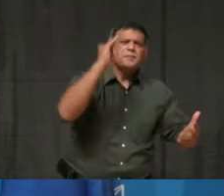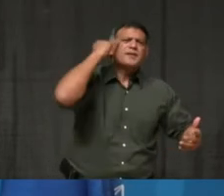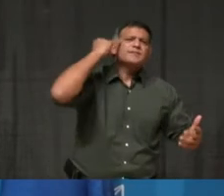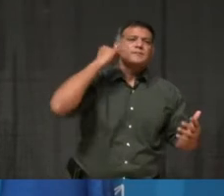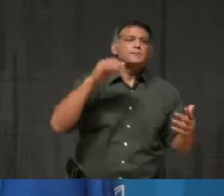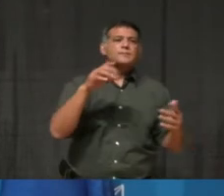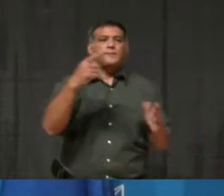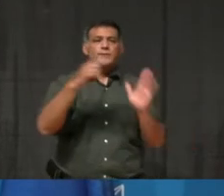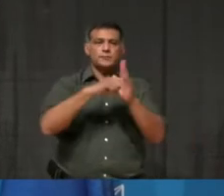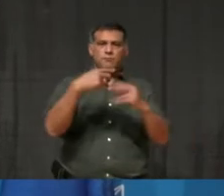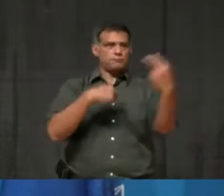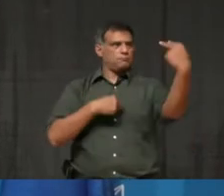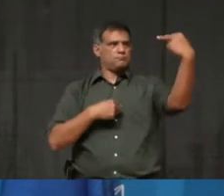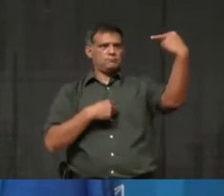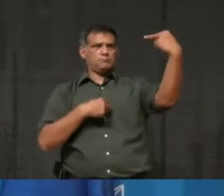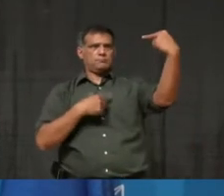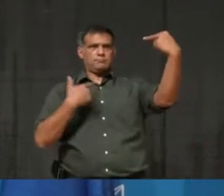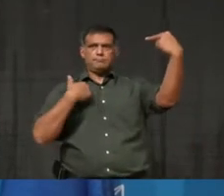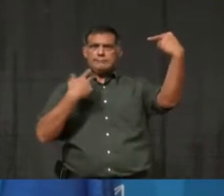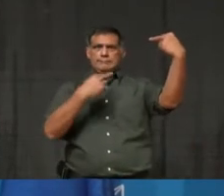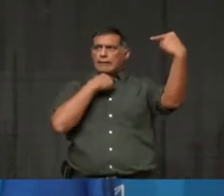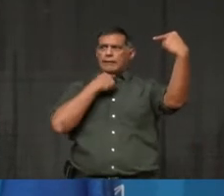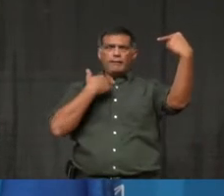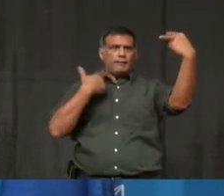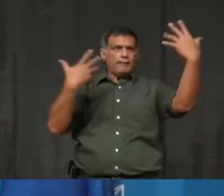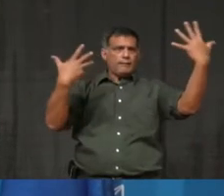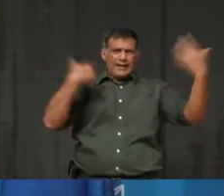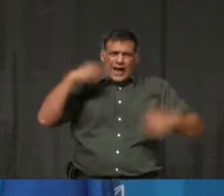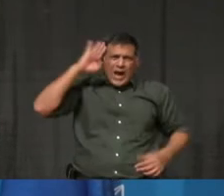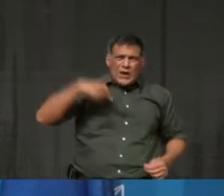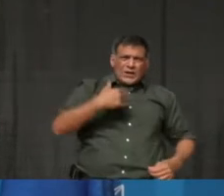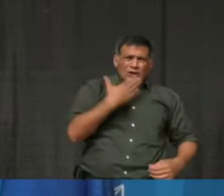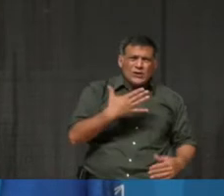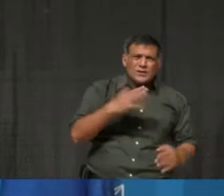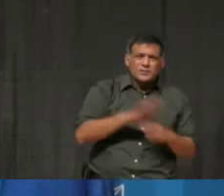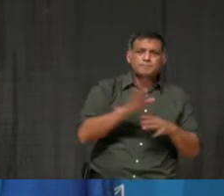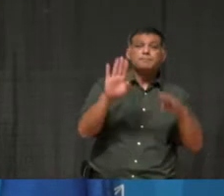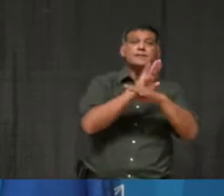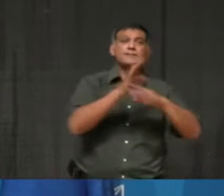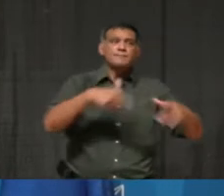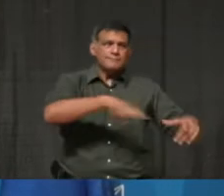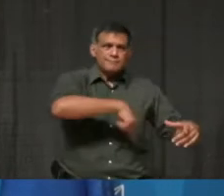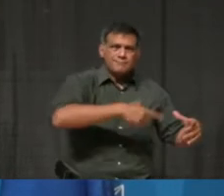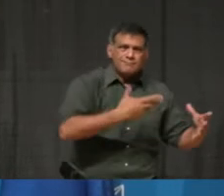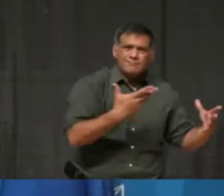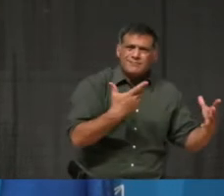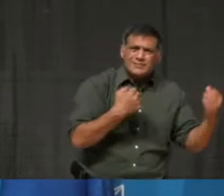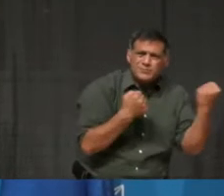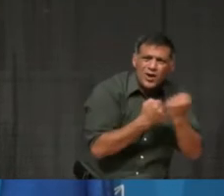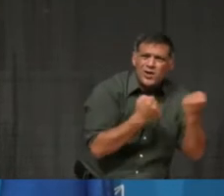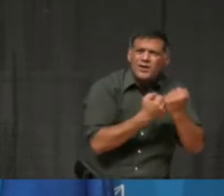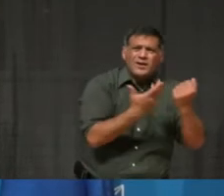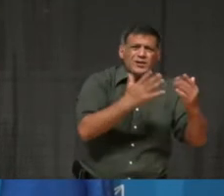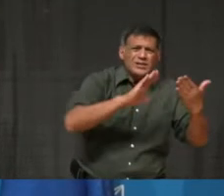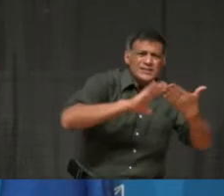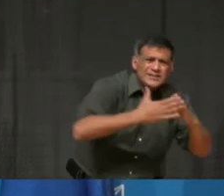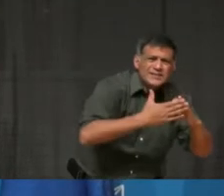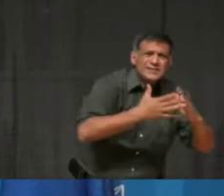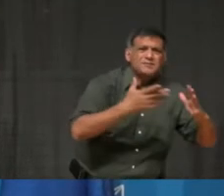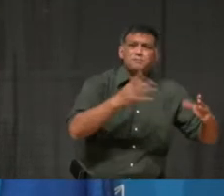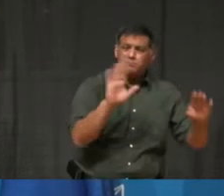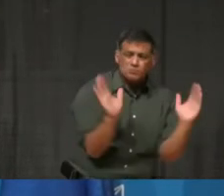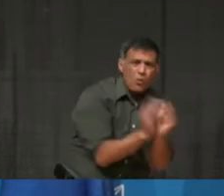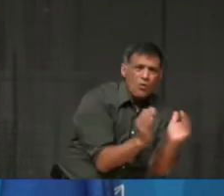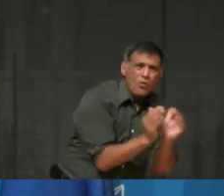Small business is the backbone of economies. And it certainly is the fibre and the culture of small